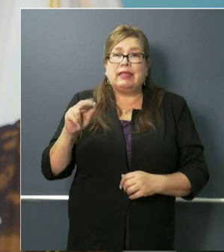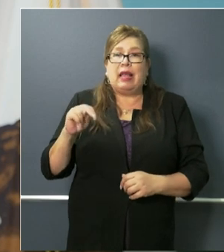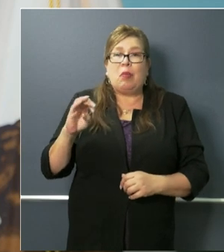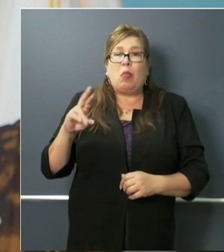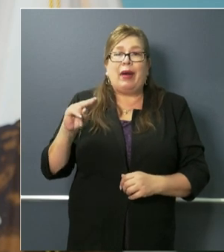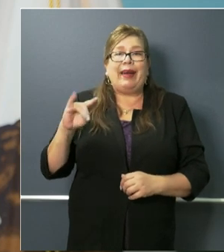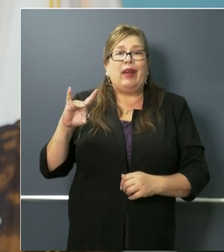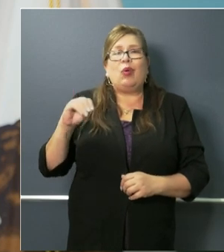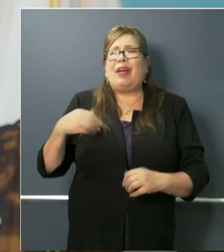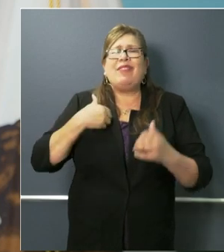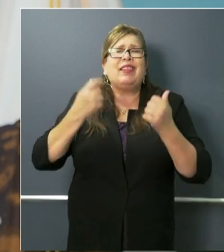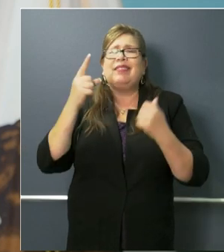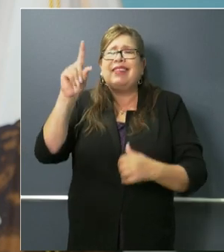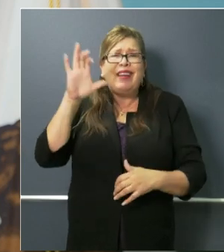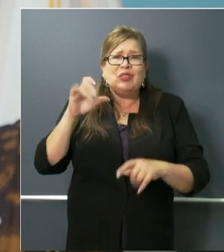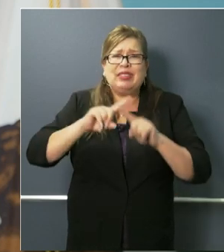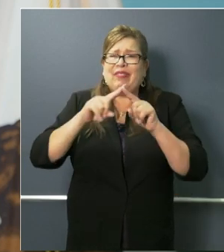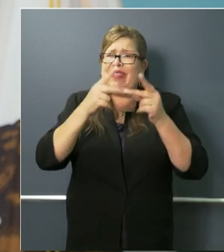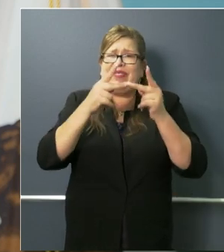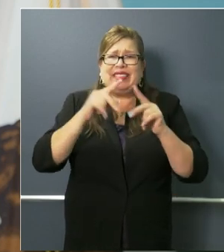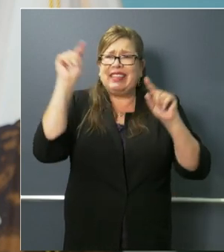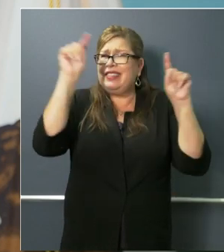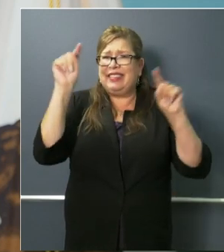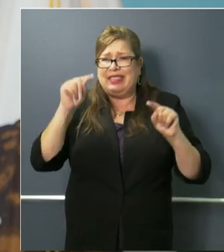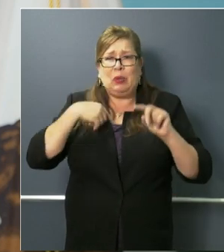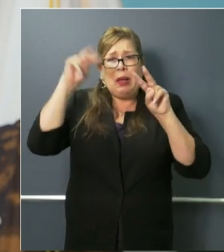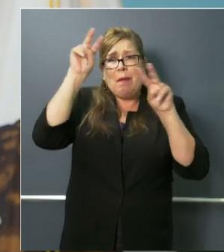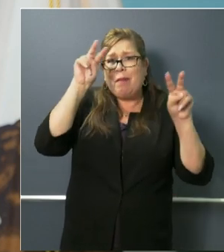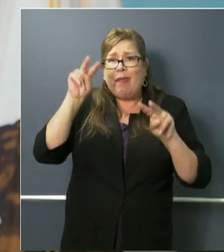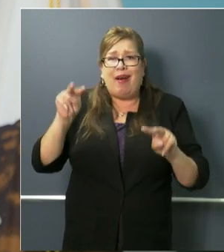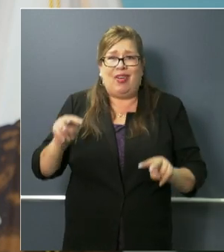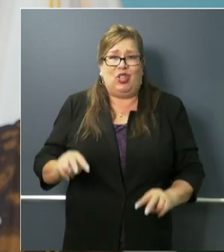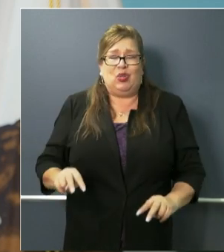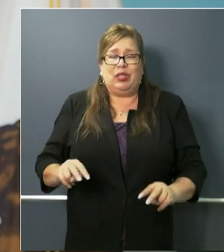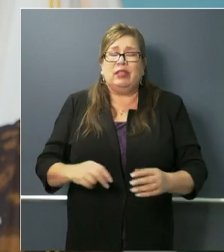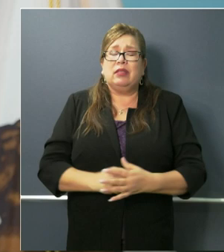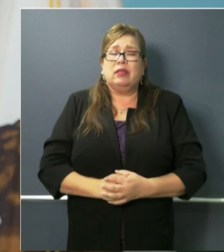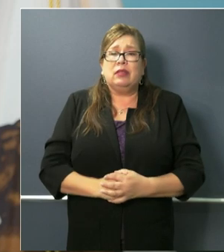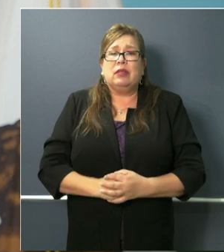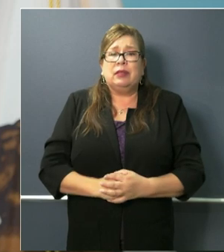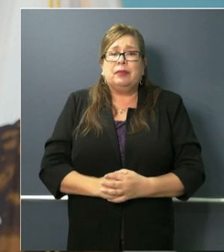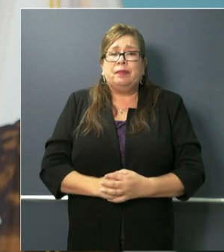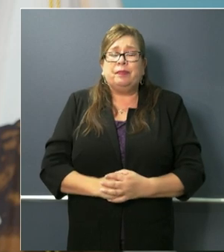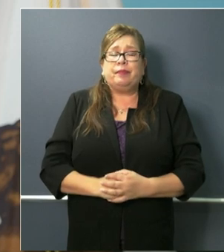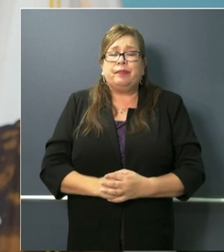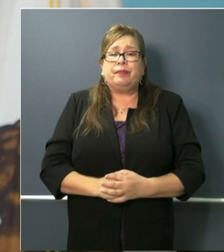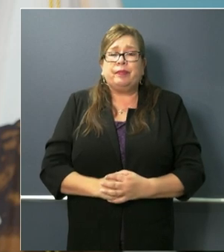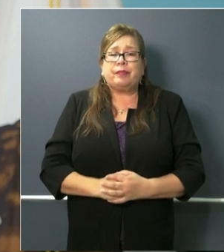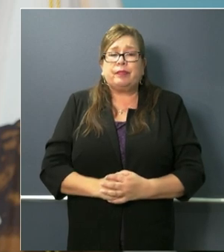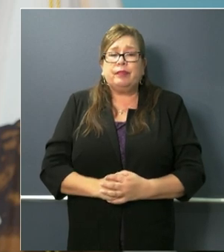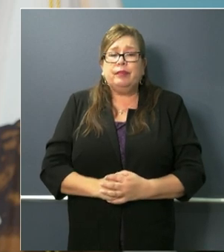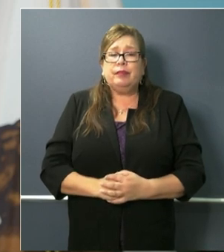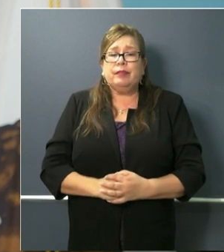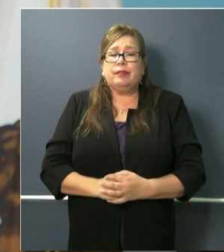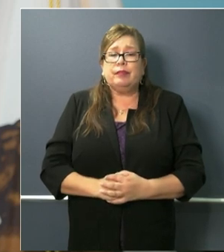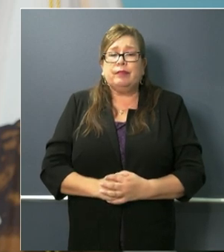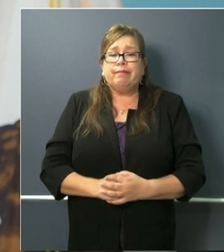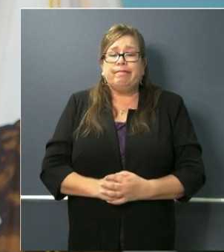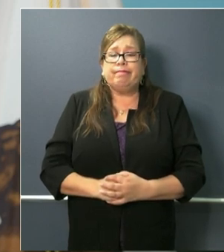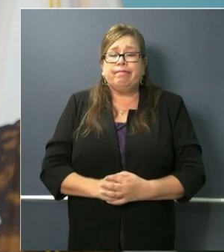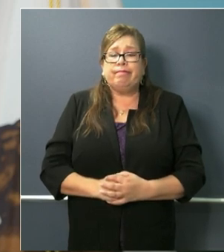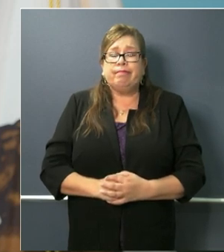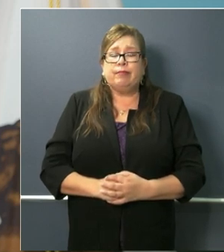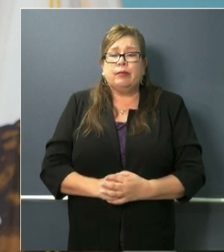of these facilities let me be more specific for the purposes of uh of advancing uh an appreciation